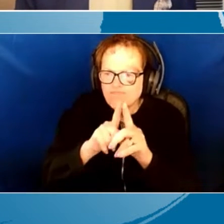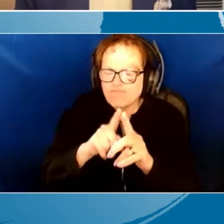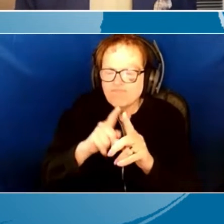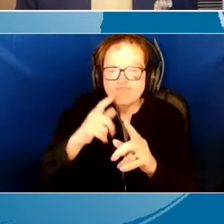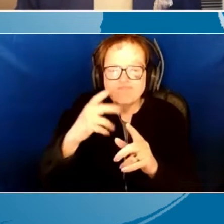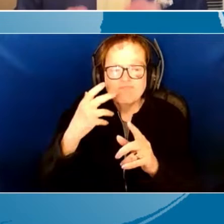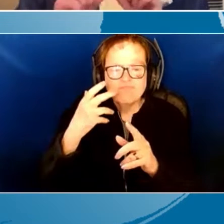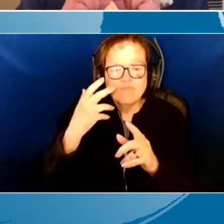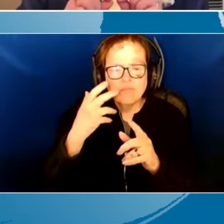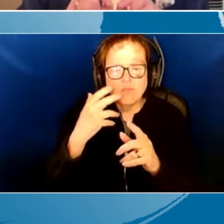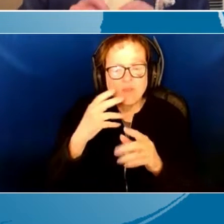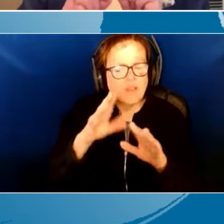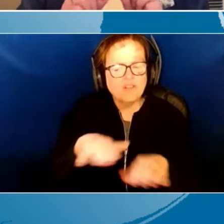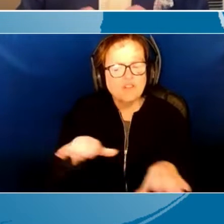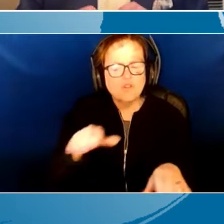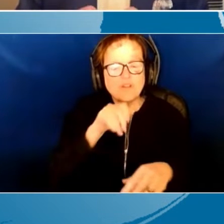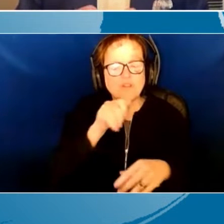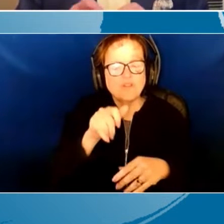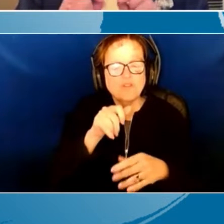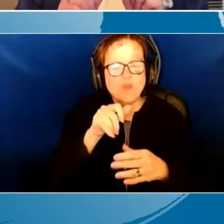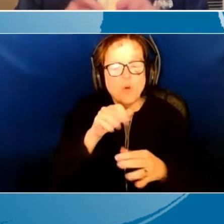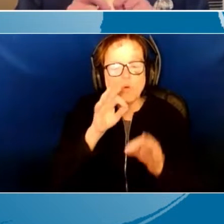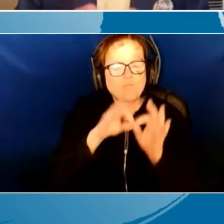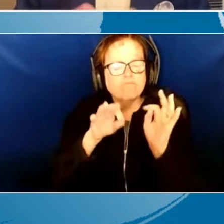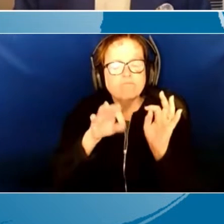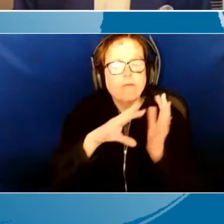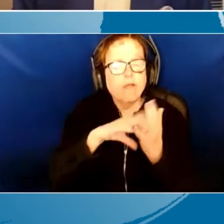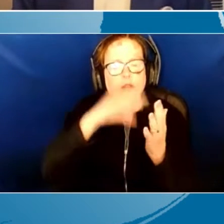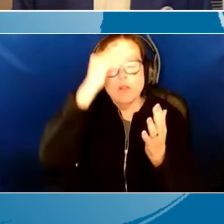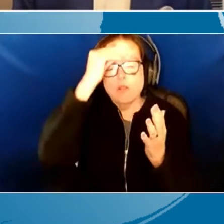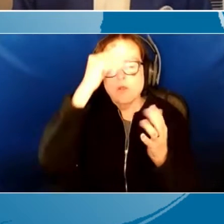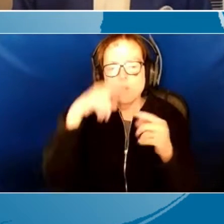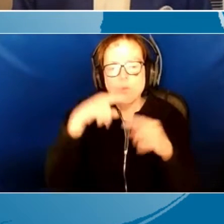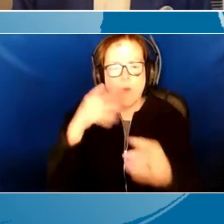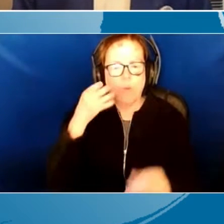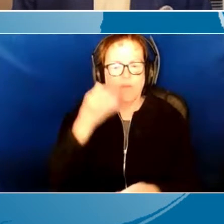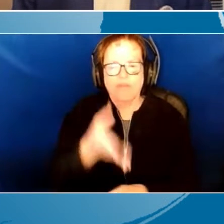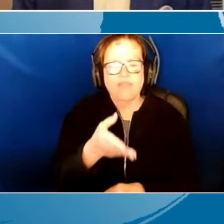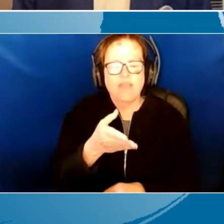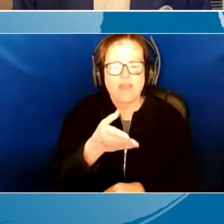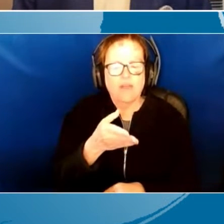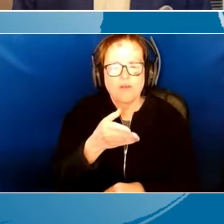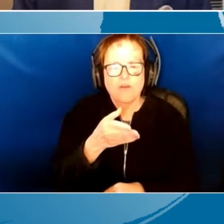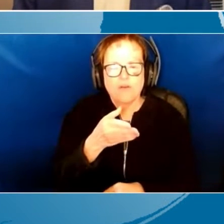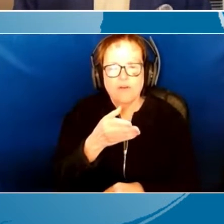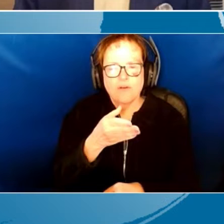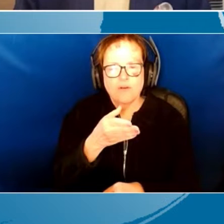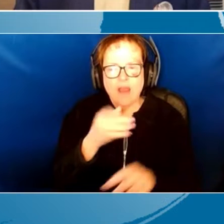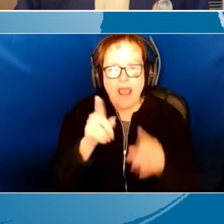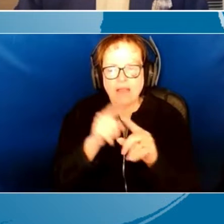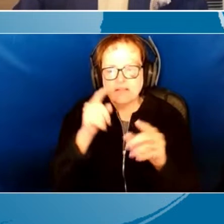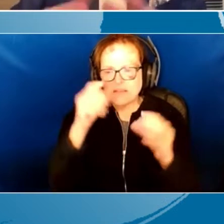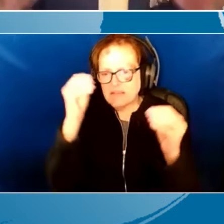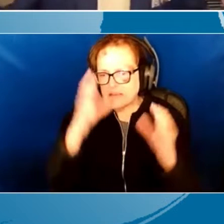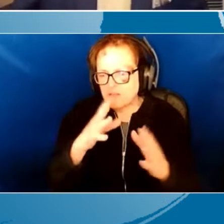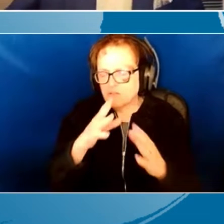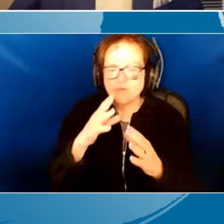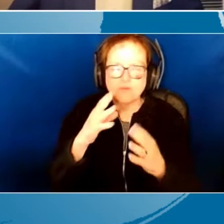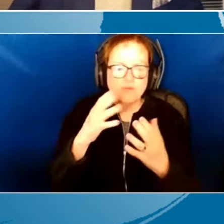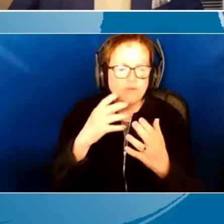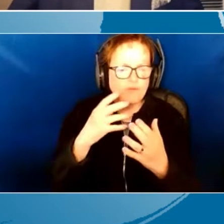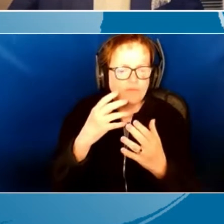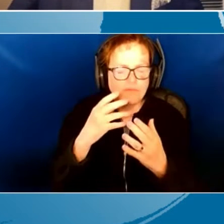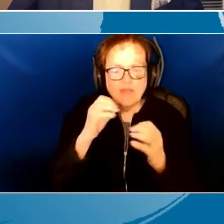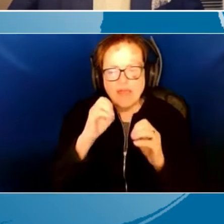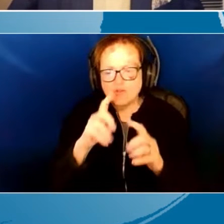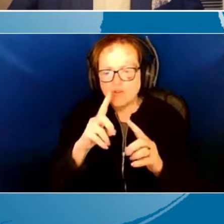You know, children don't just learn when we're present. We as the therapists, as the educators. Children are learning all